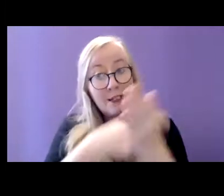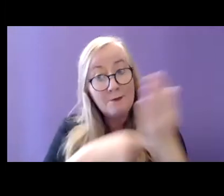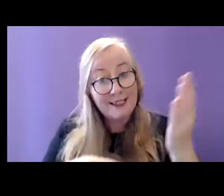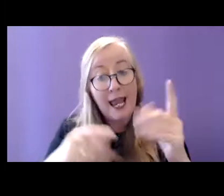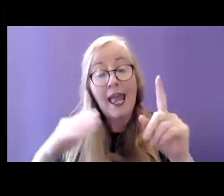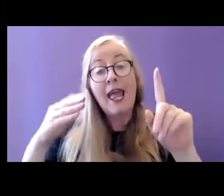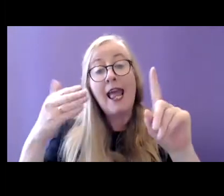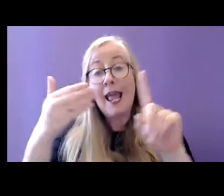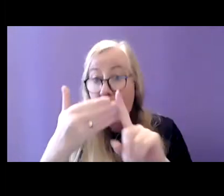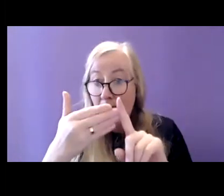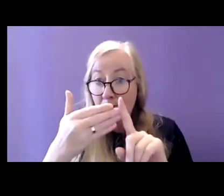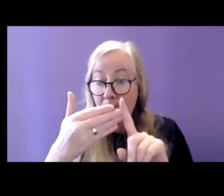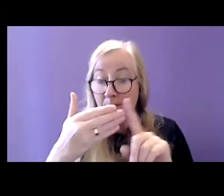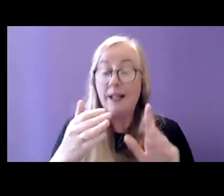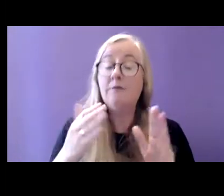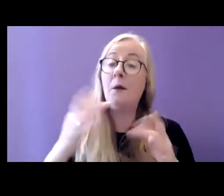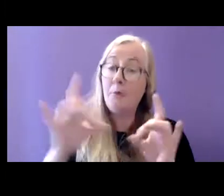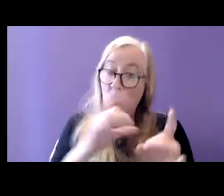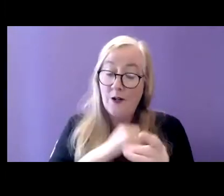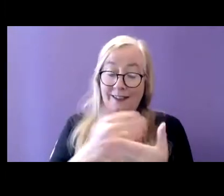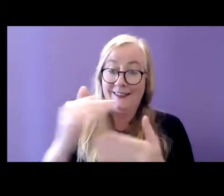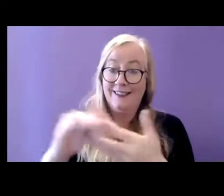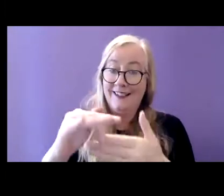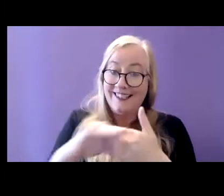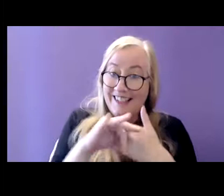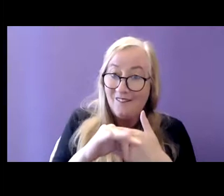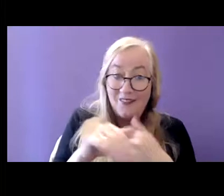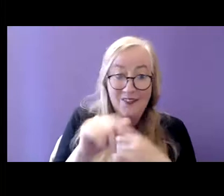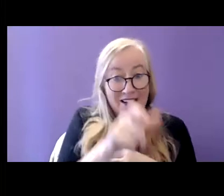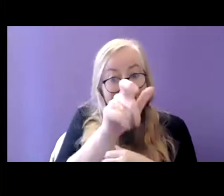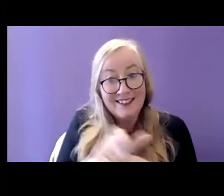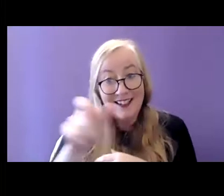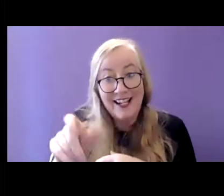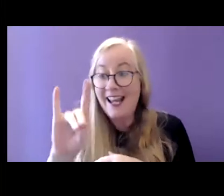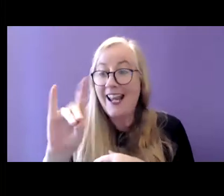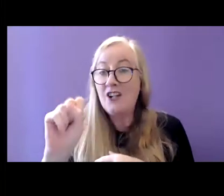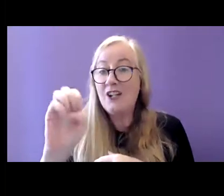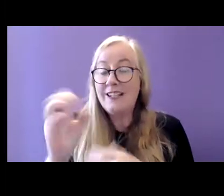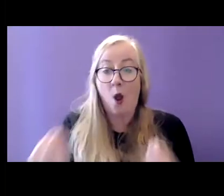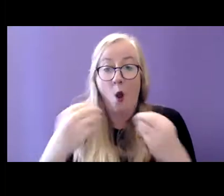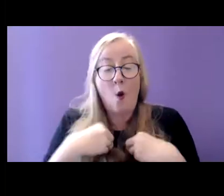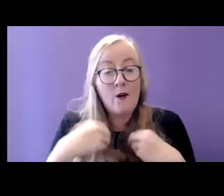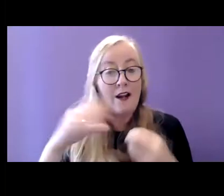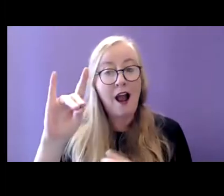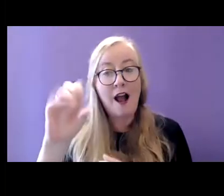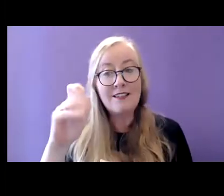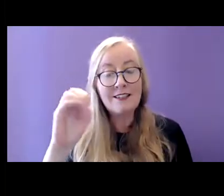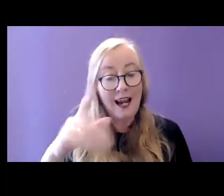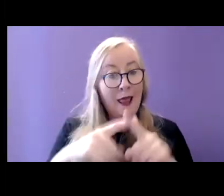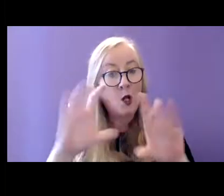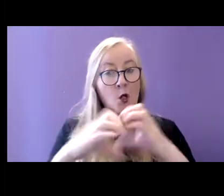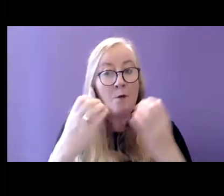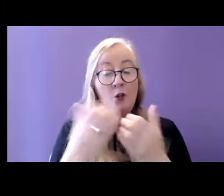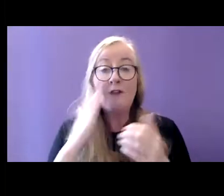aims are to give security of tenure to the residents of HSE owned hostels and community residents by